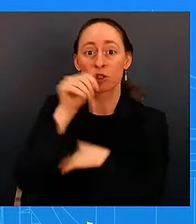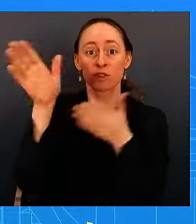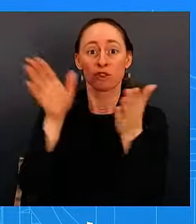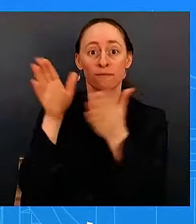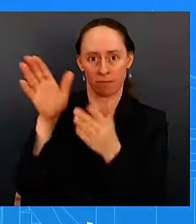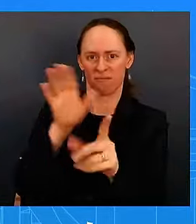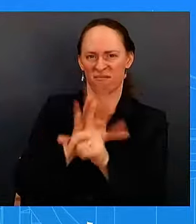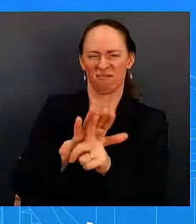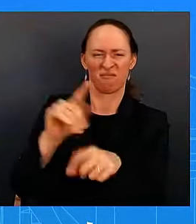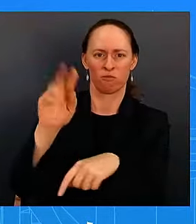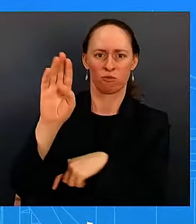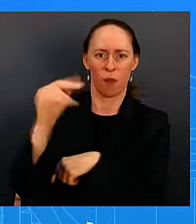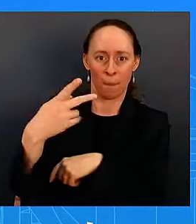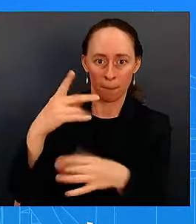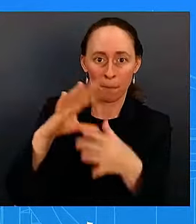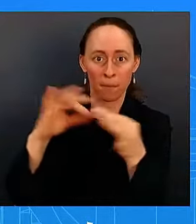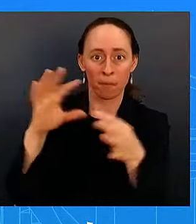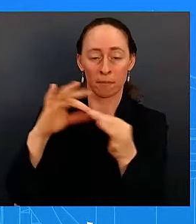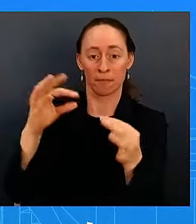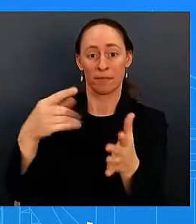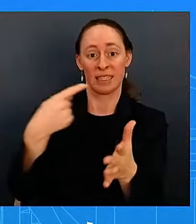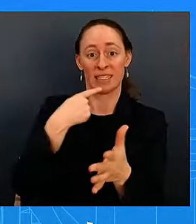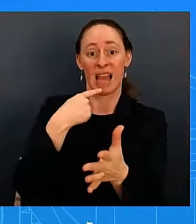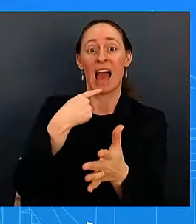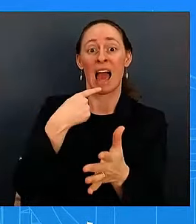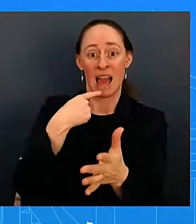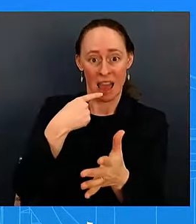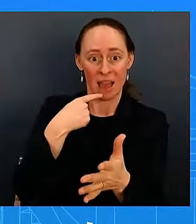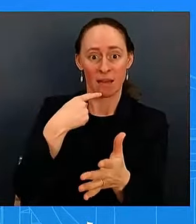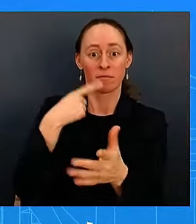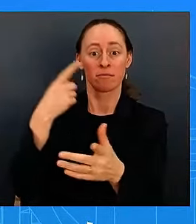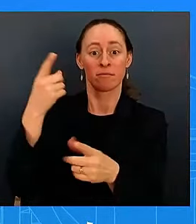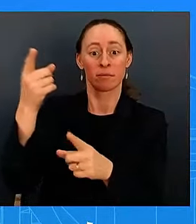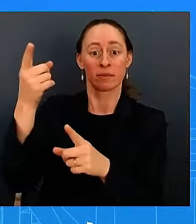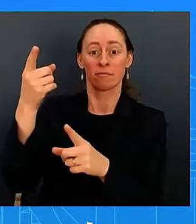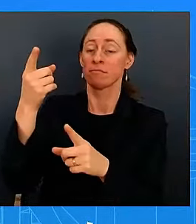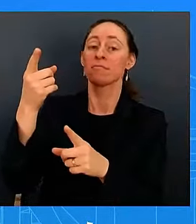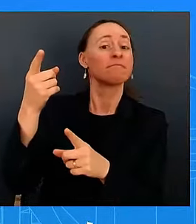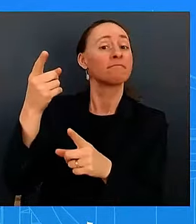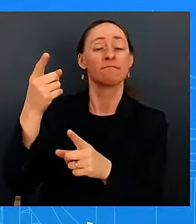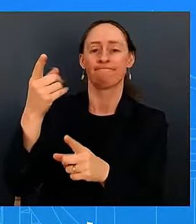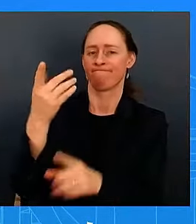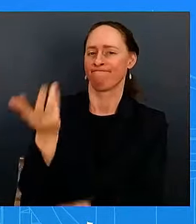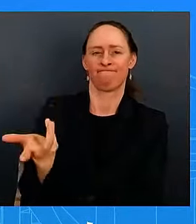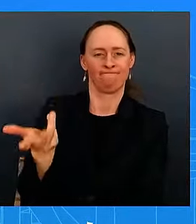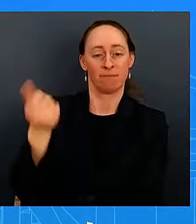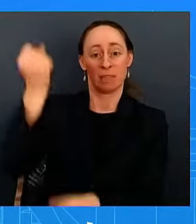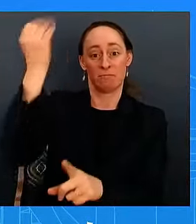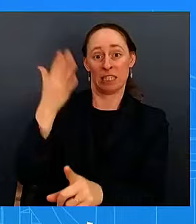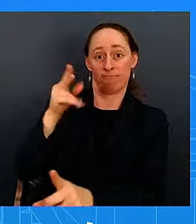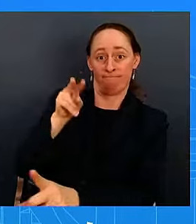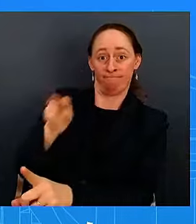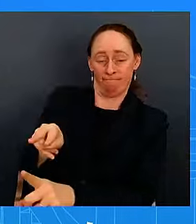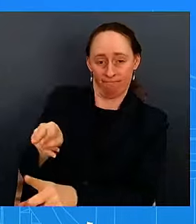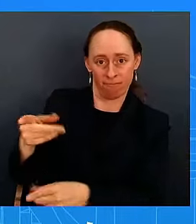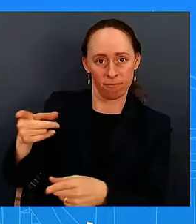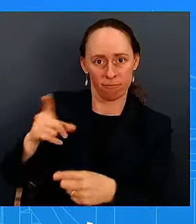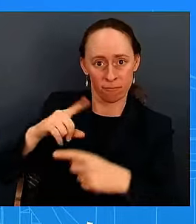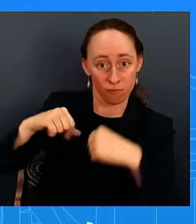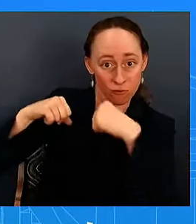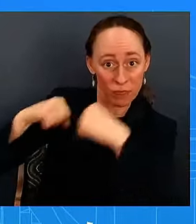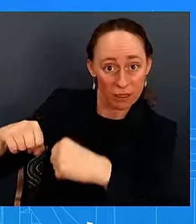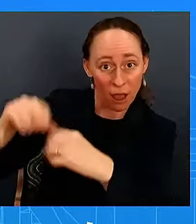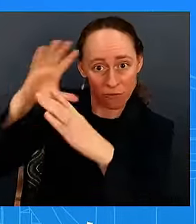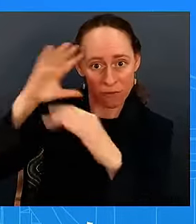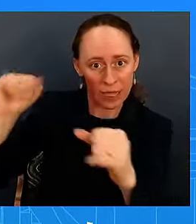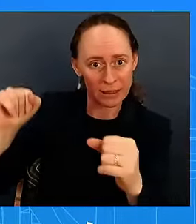said they don't let me talk to the president very often that may not be a big surprise to you all we communicate with staff it's a pretty sad situation